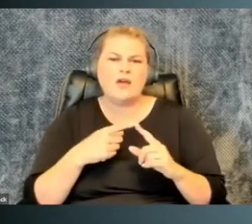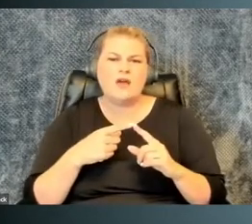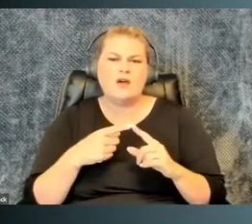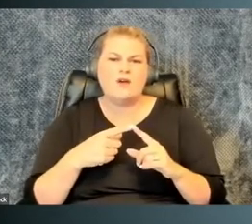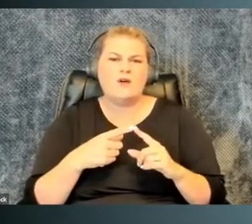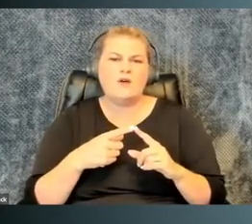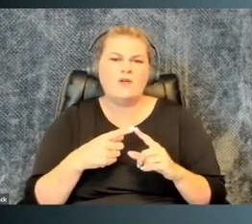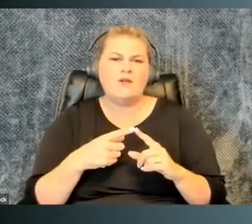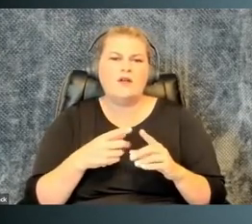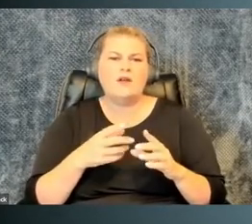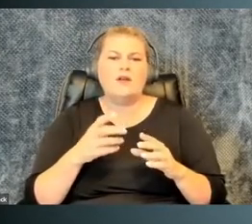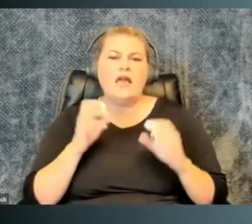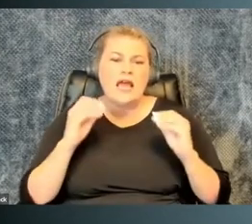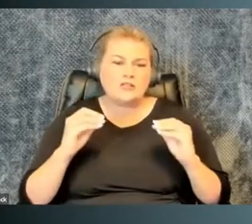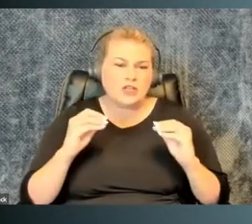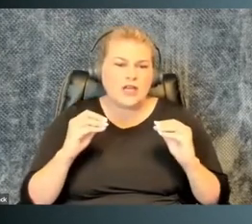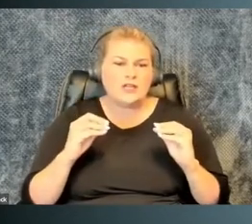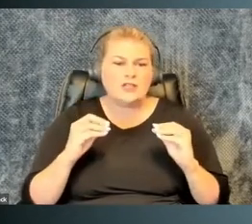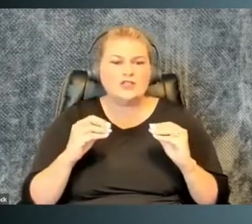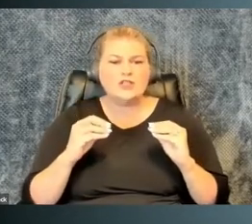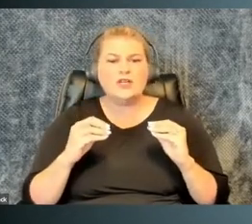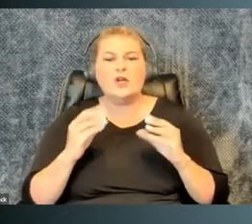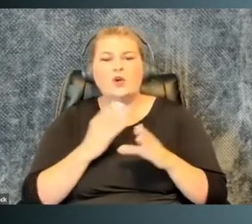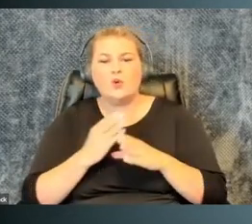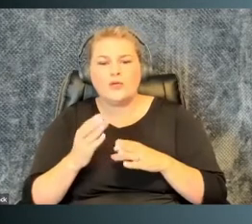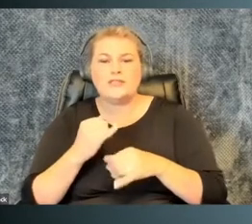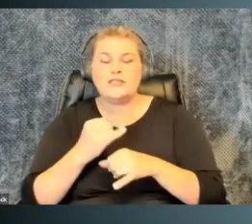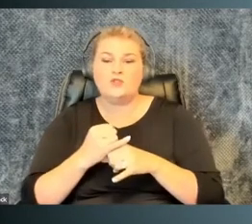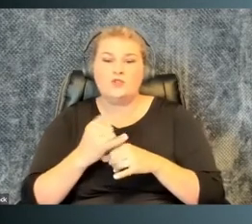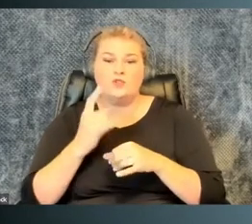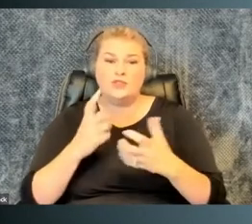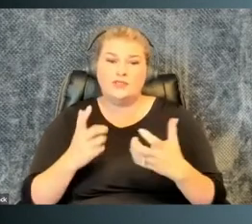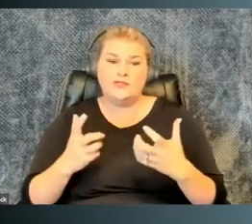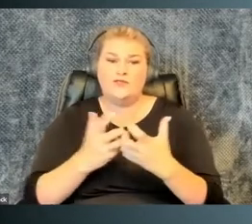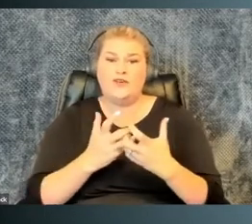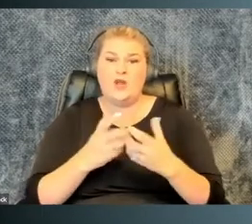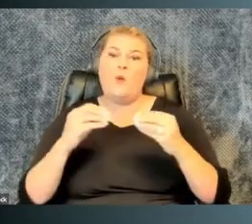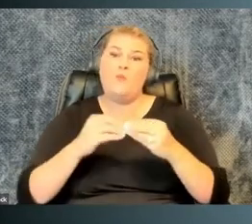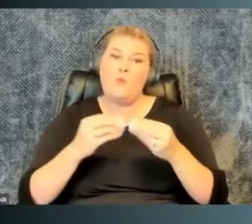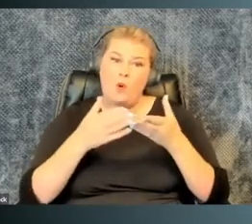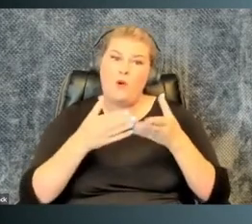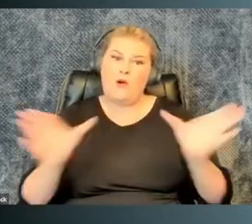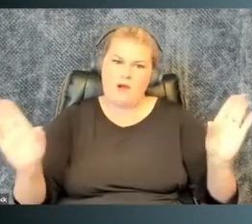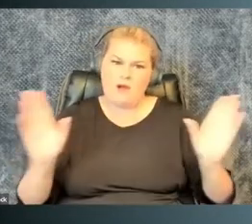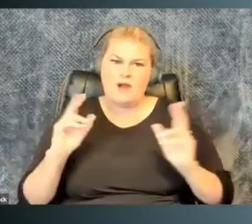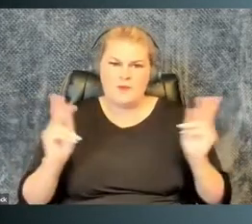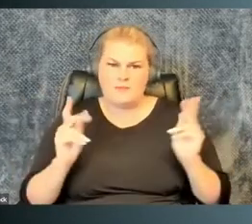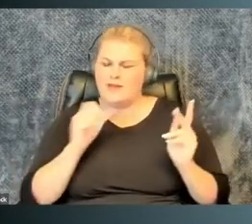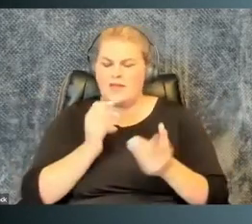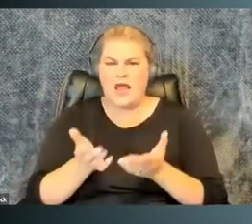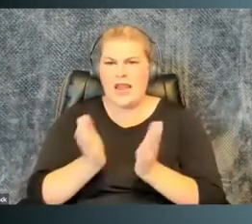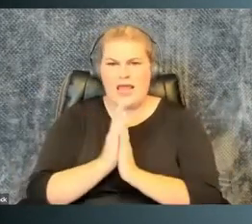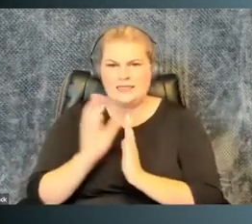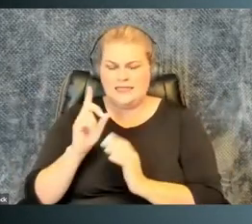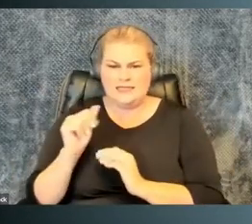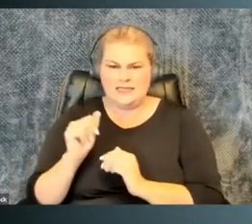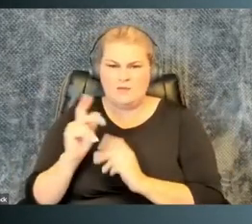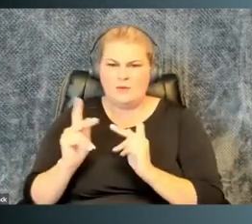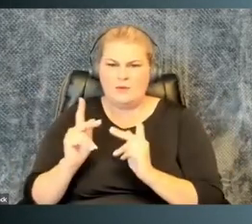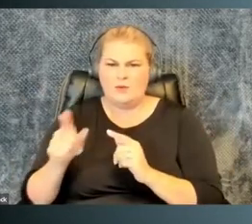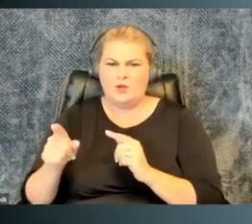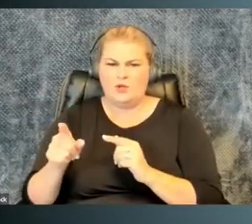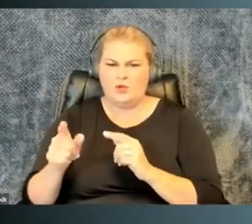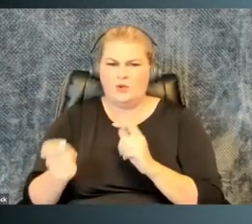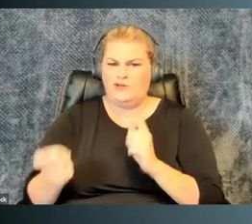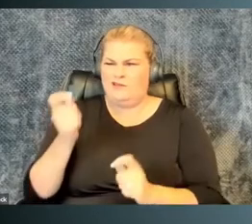about fitting education careers and institutions for a wider variety of humans, not